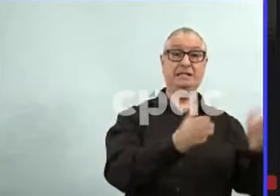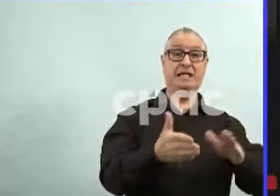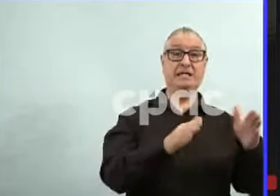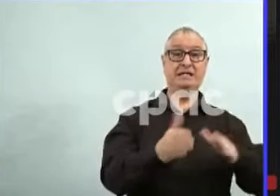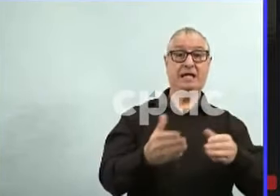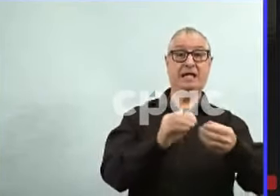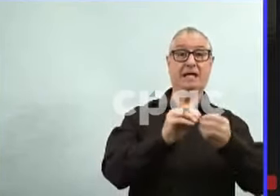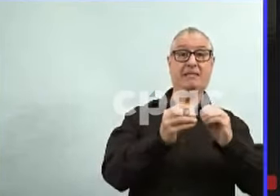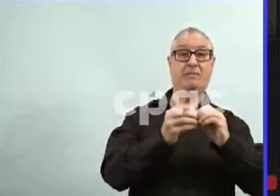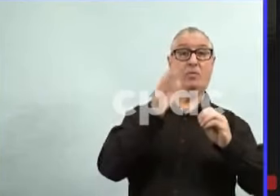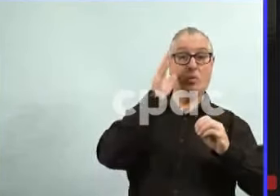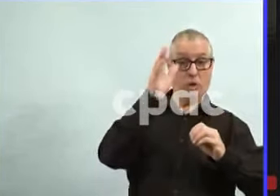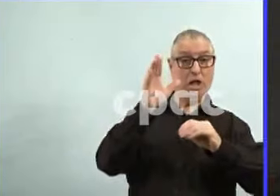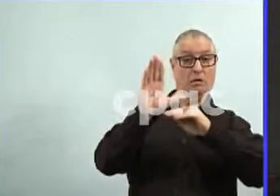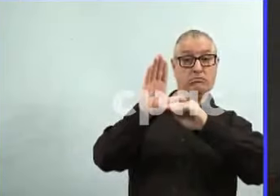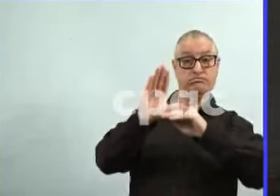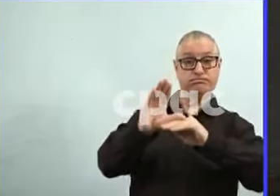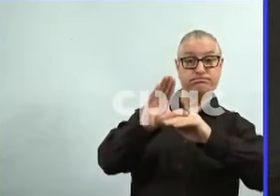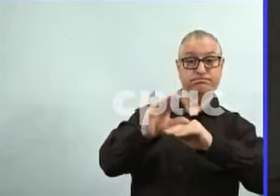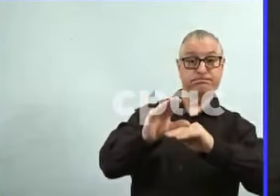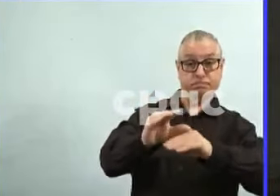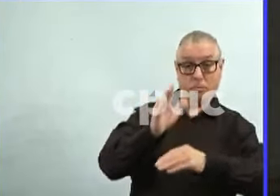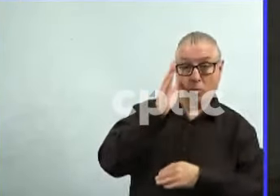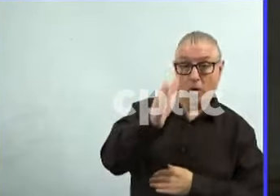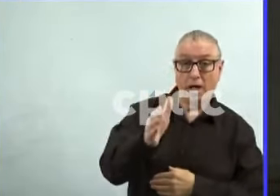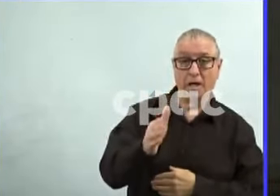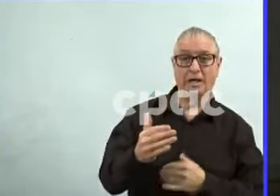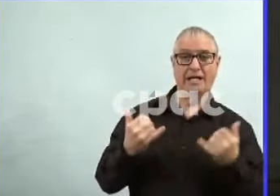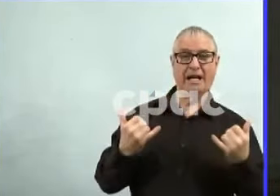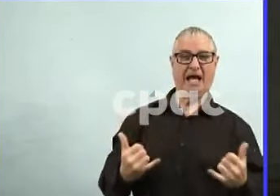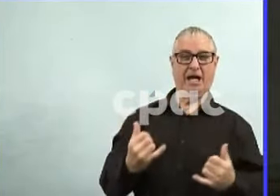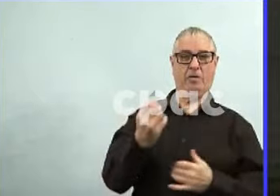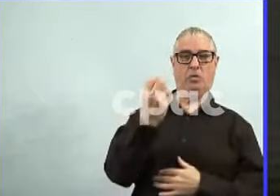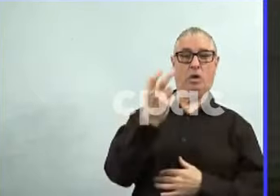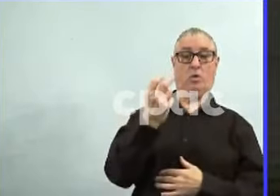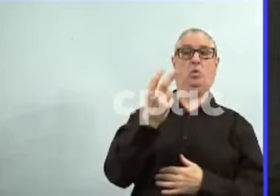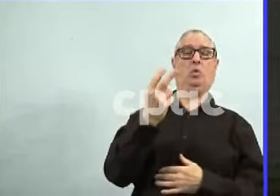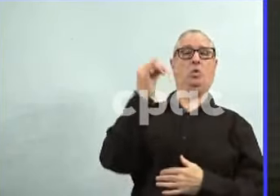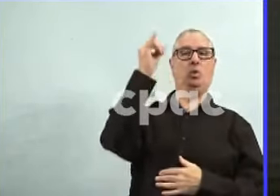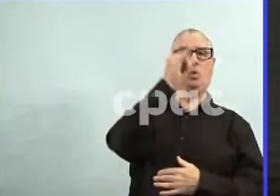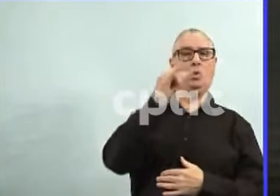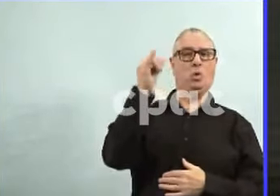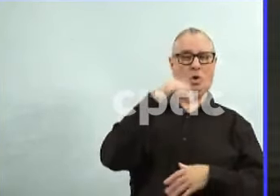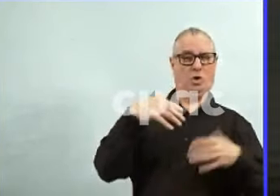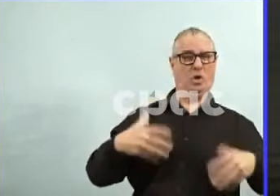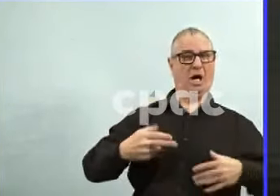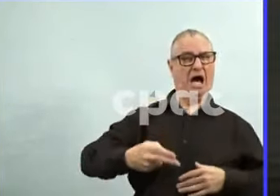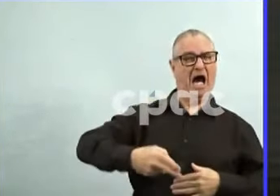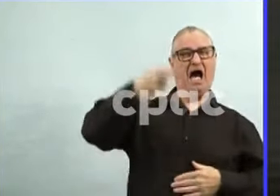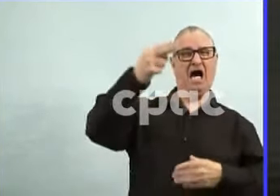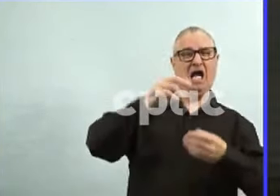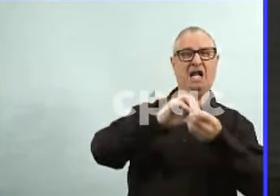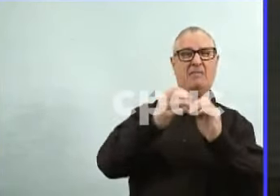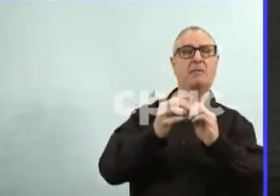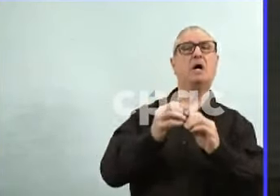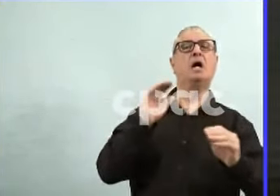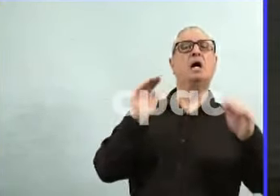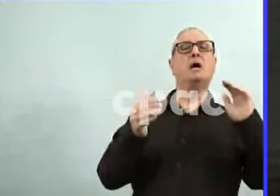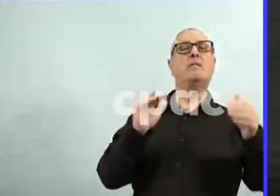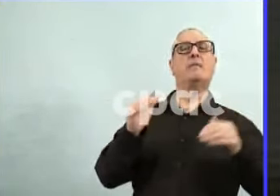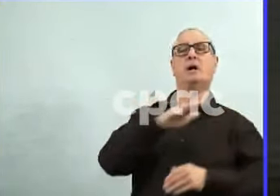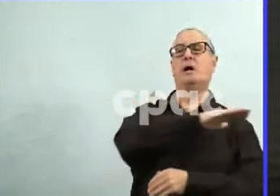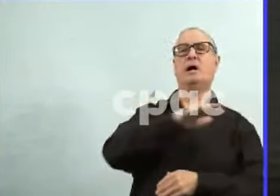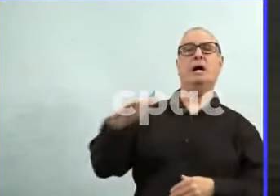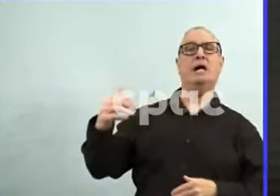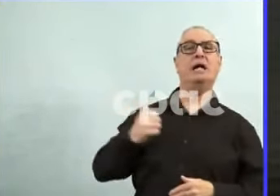a dozen in a day is pretty high. And nationally, looking at the stats compiled by the federal government, we still seem to be